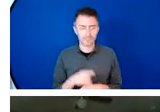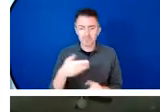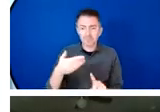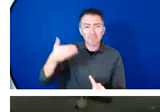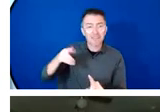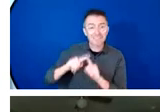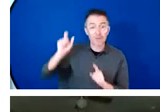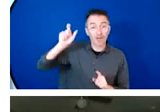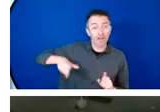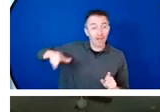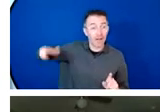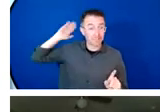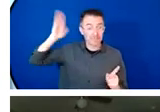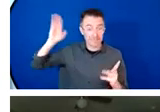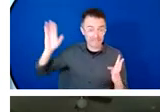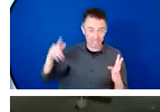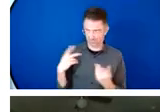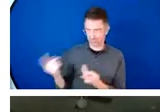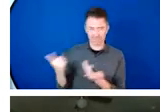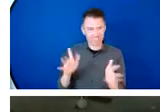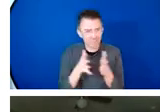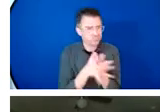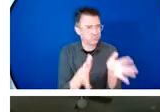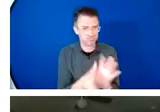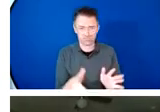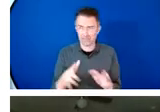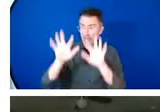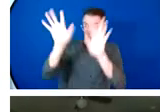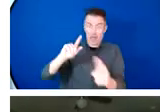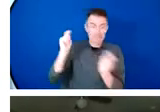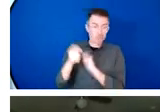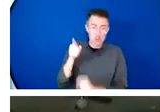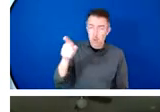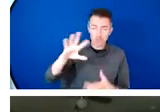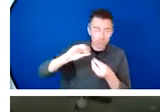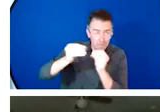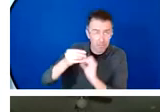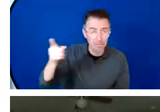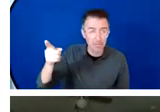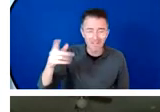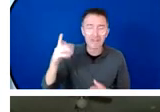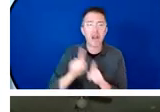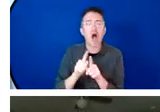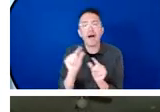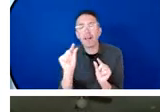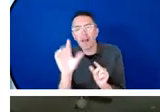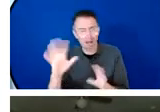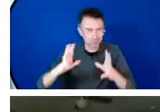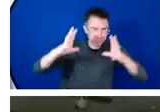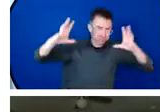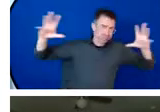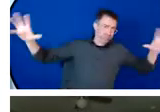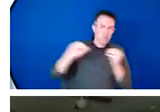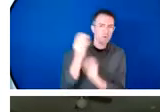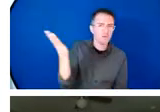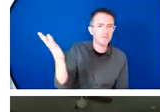that requires collective action it is an existential threat and its very nature requires holistic and integrated